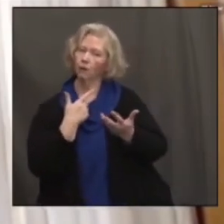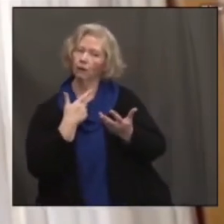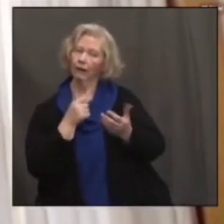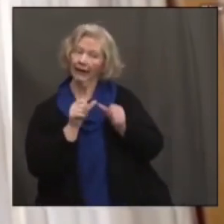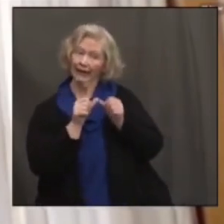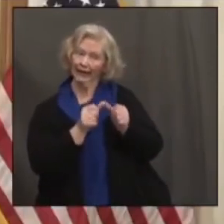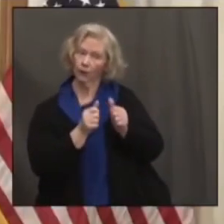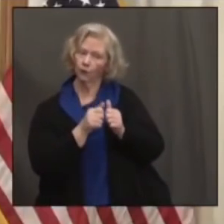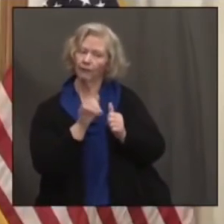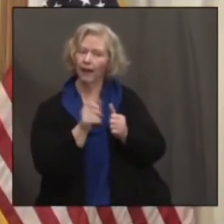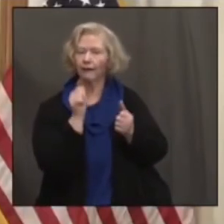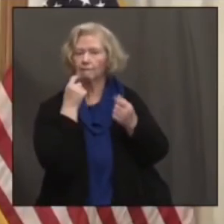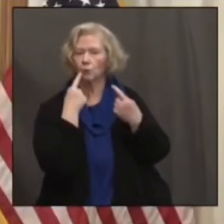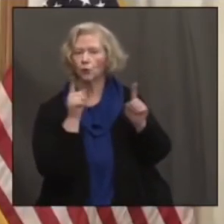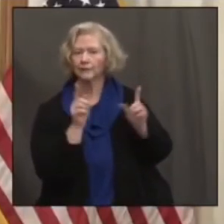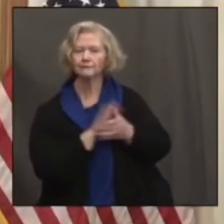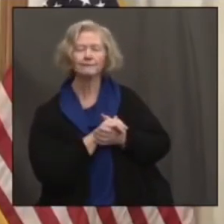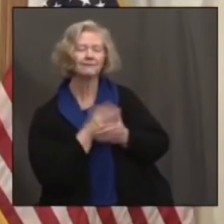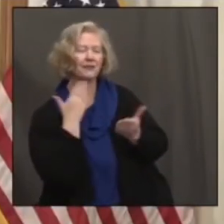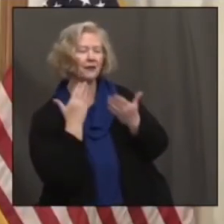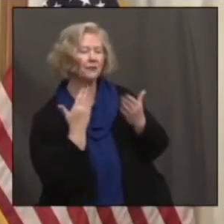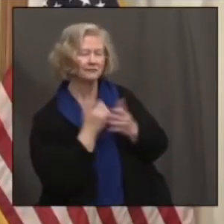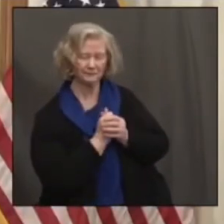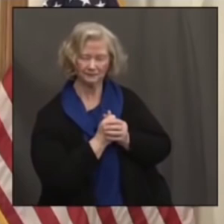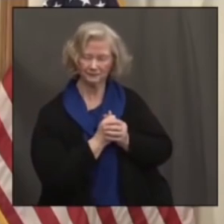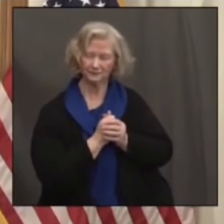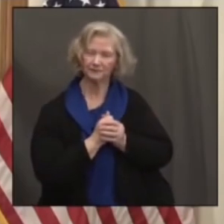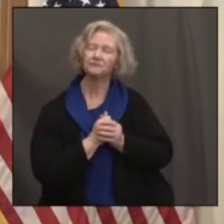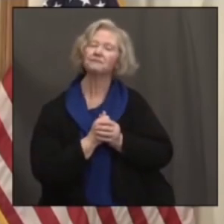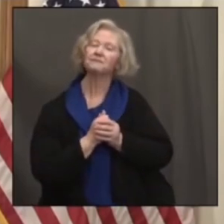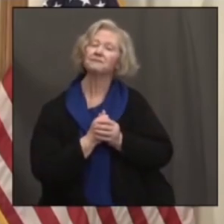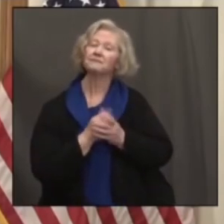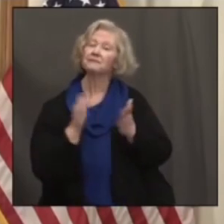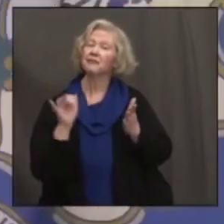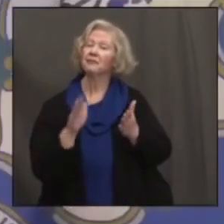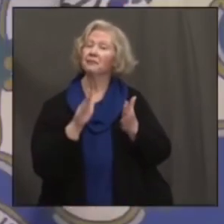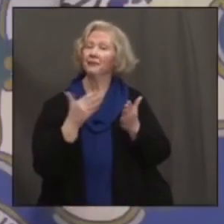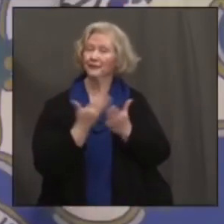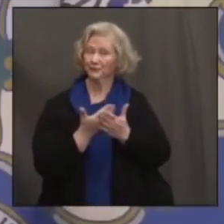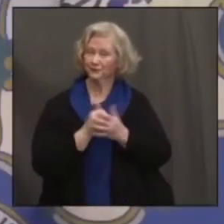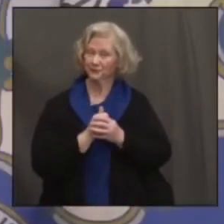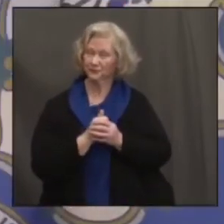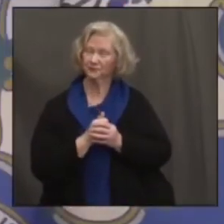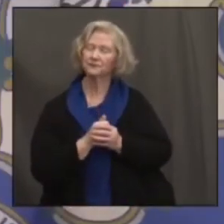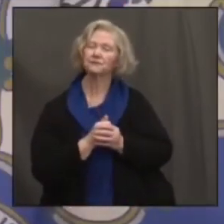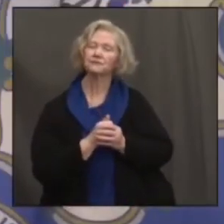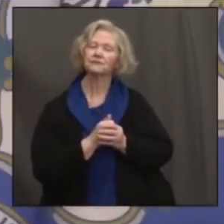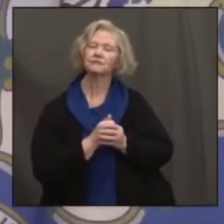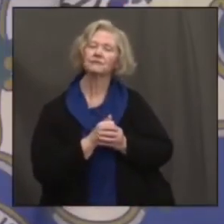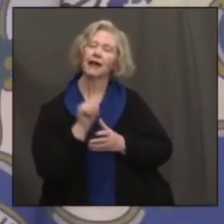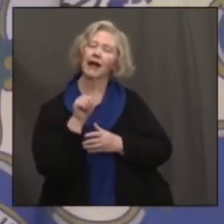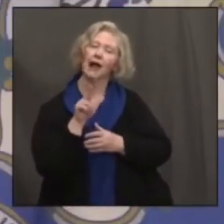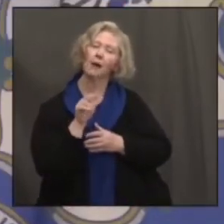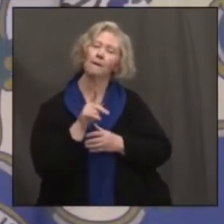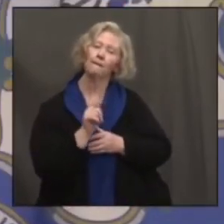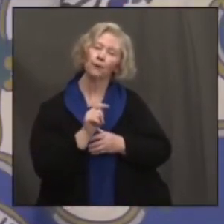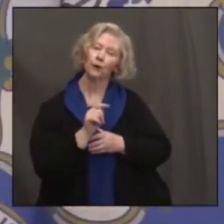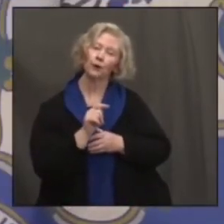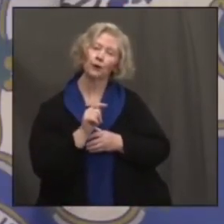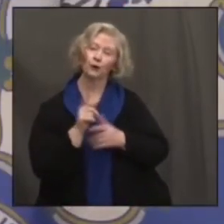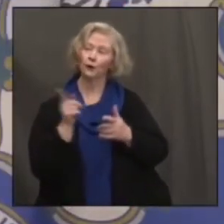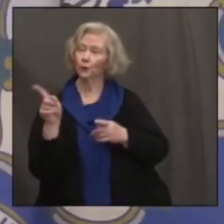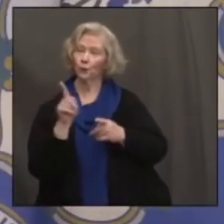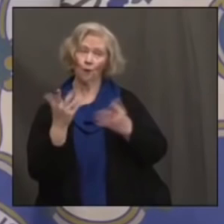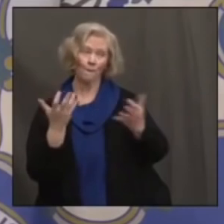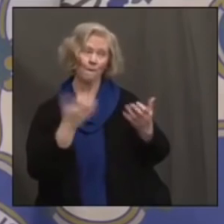approach for now. All right. Thanks, everybody. All right. I think that's about it. So Albert Coe is back by popular